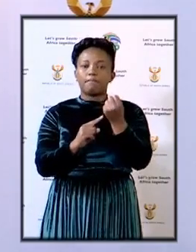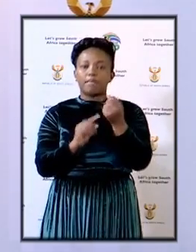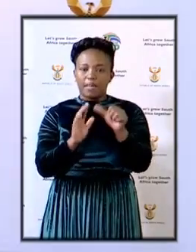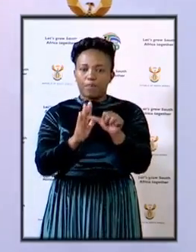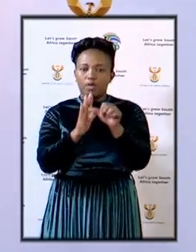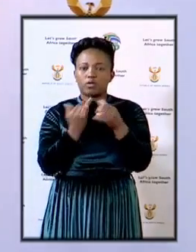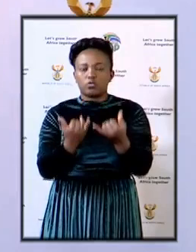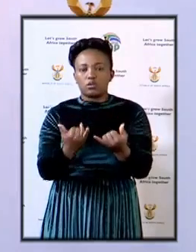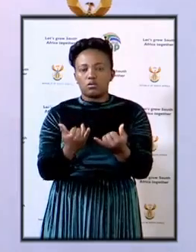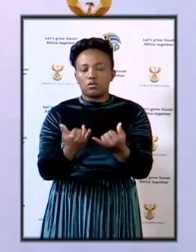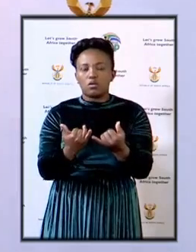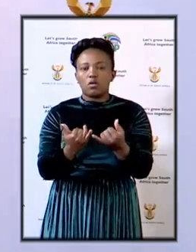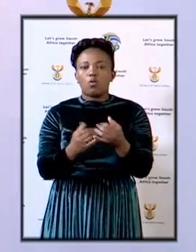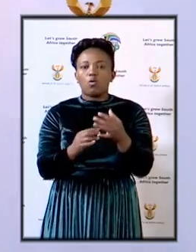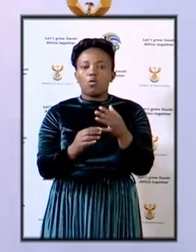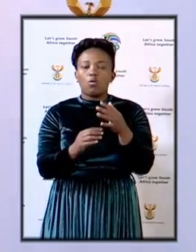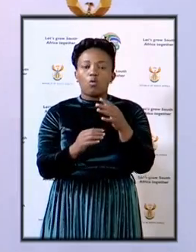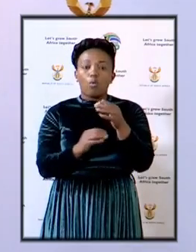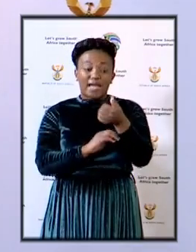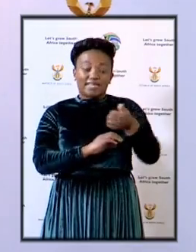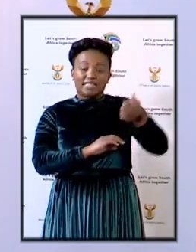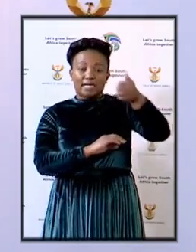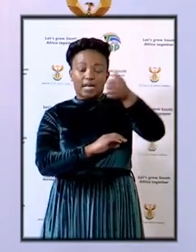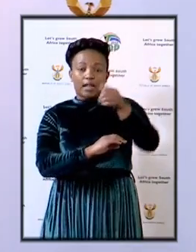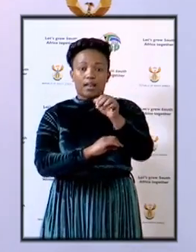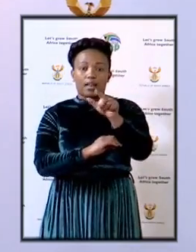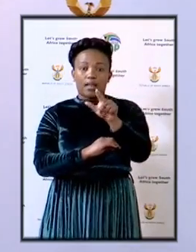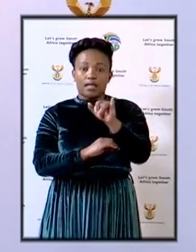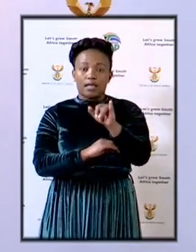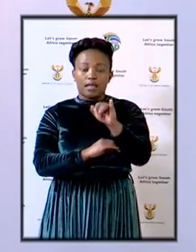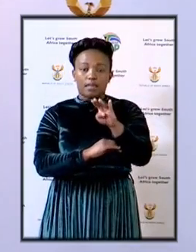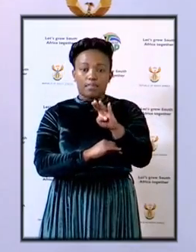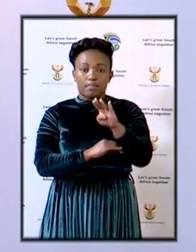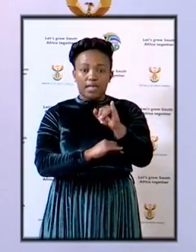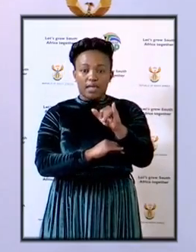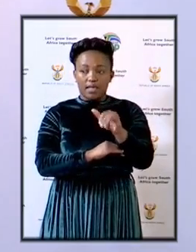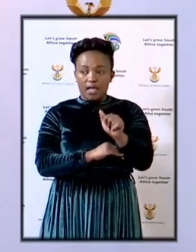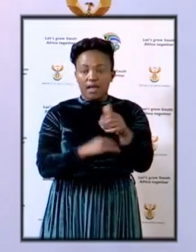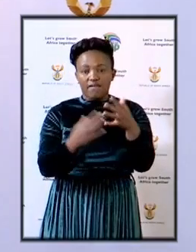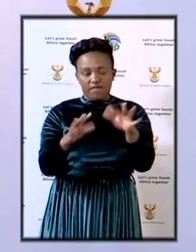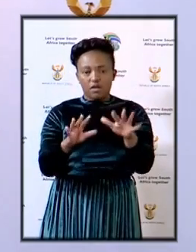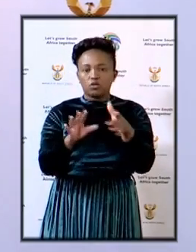details of it, which Advocate Lebea, General Lebea, has outlined for you.